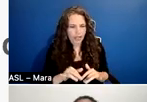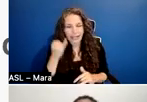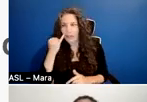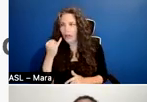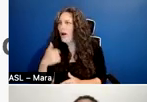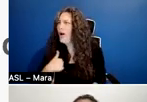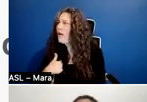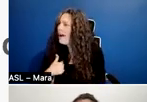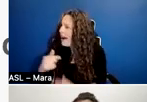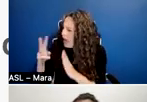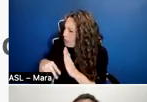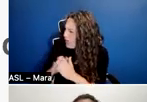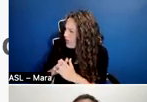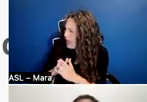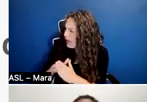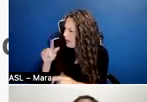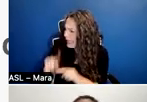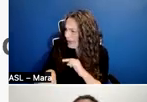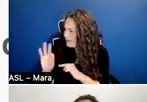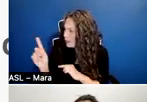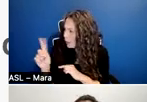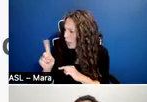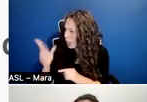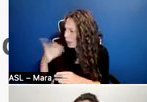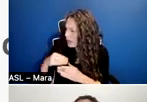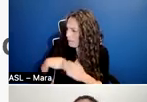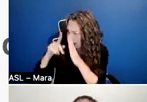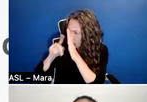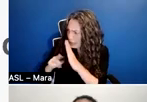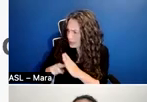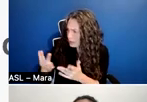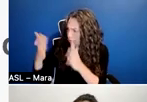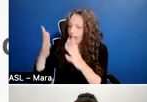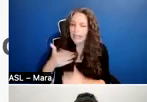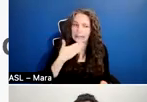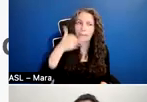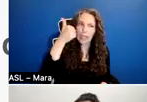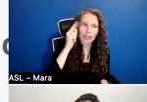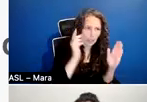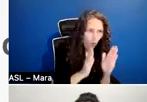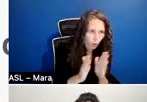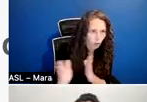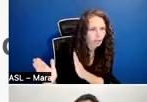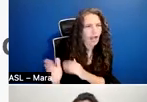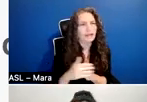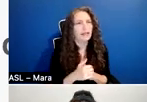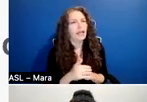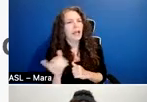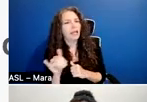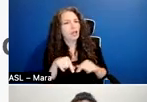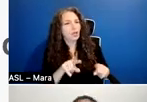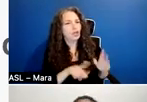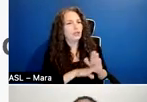very important at this stage to stay organized. Um, during development, you can also begin securing access to your locations and your